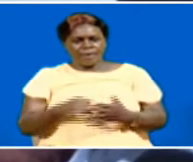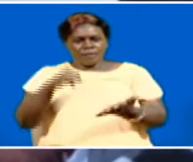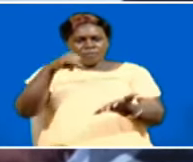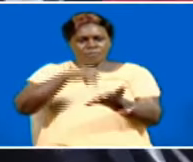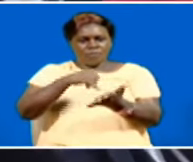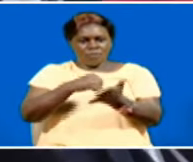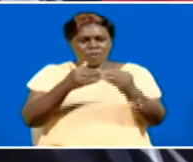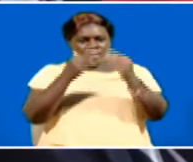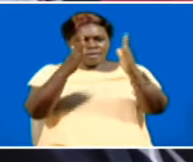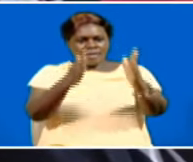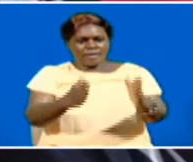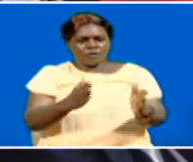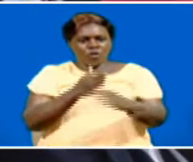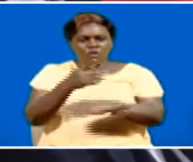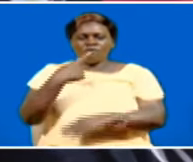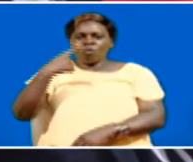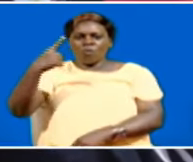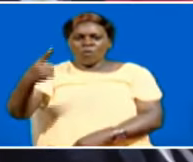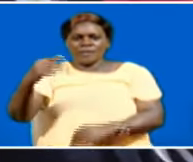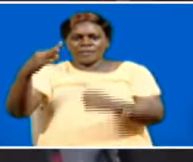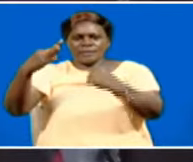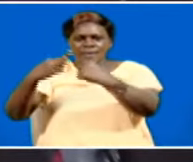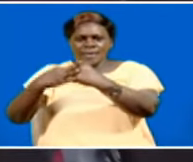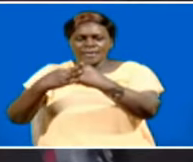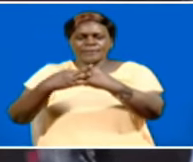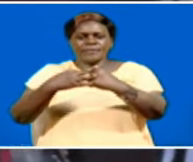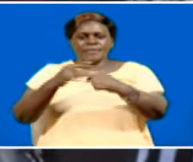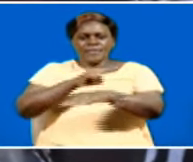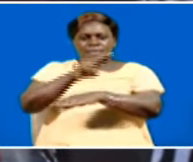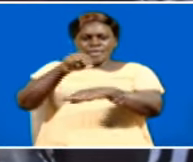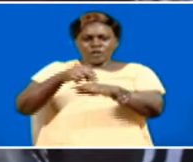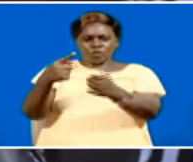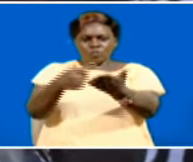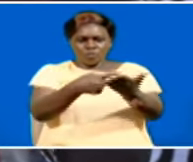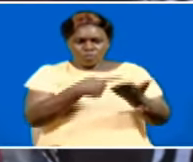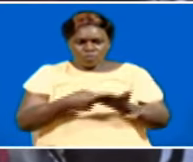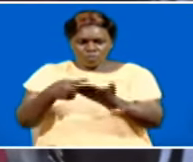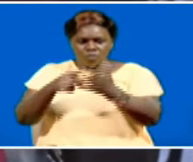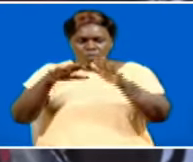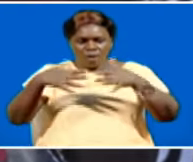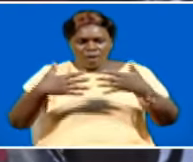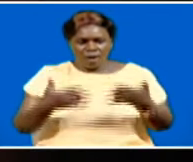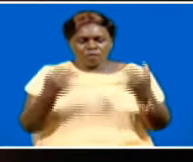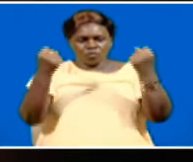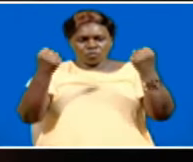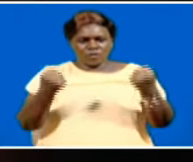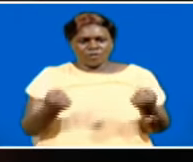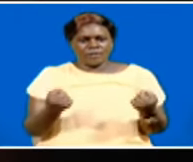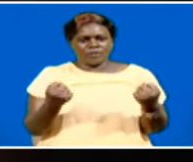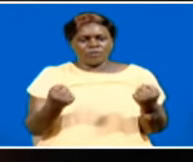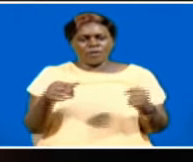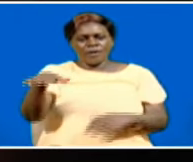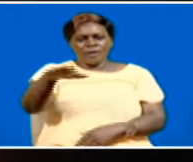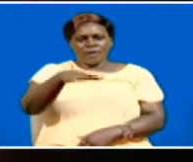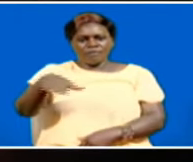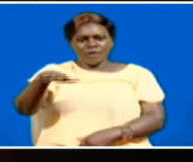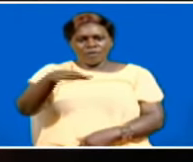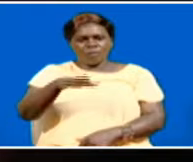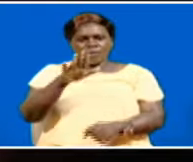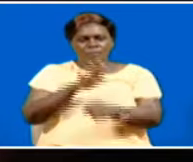together leaders from more than 180 nations to deliberate on how to strengthen environmental